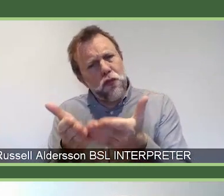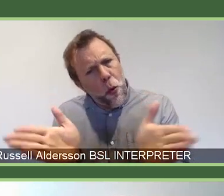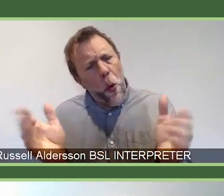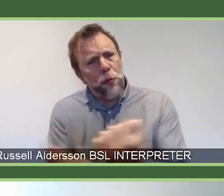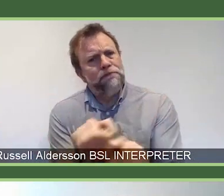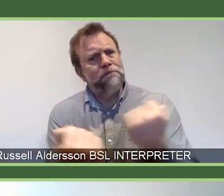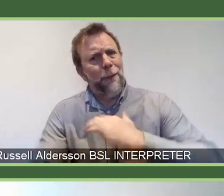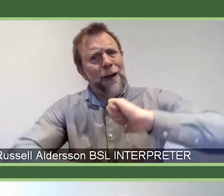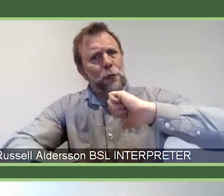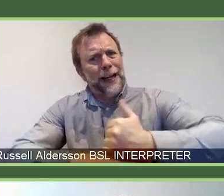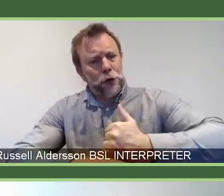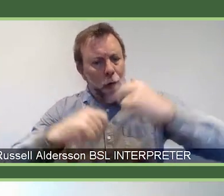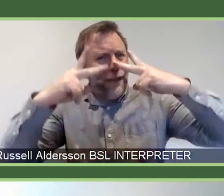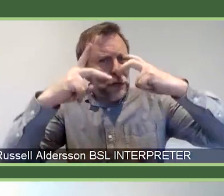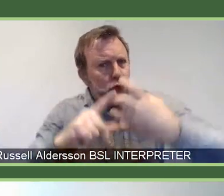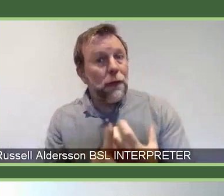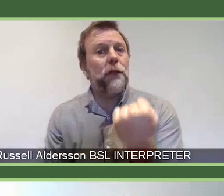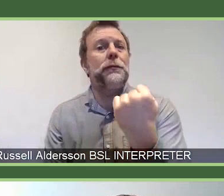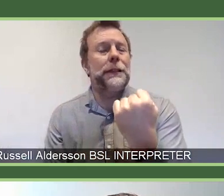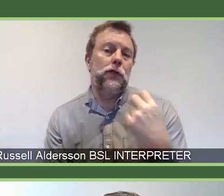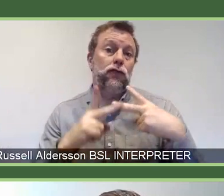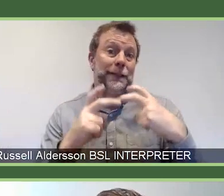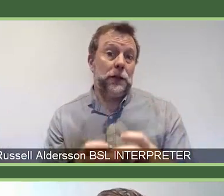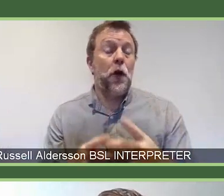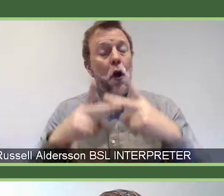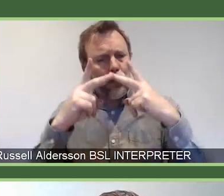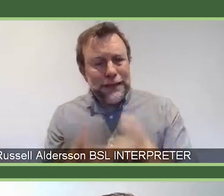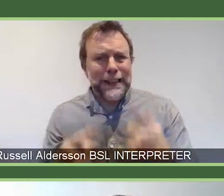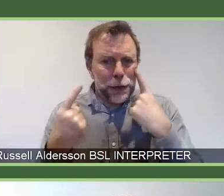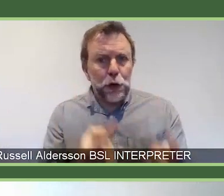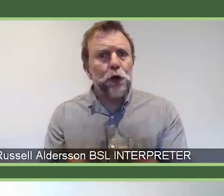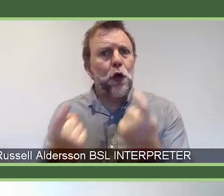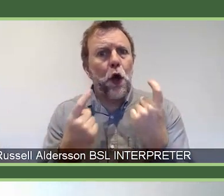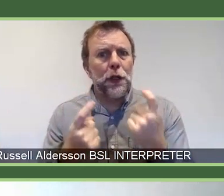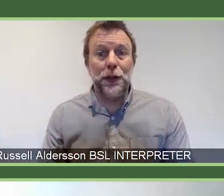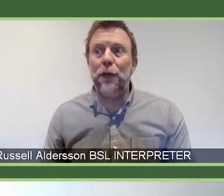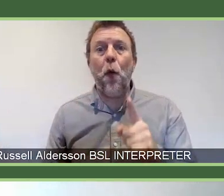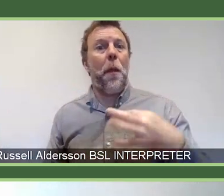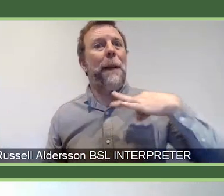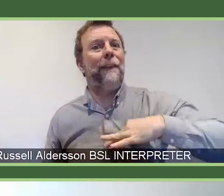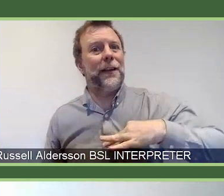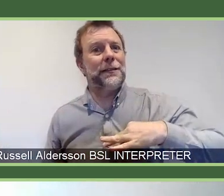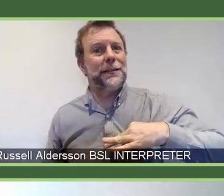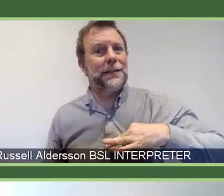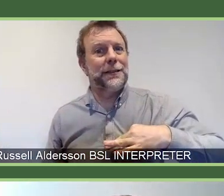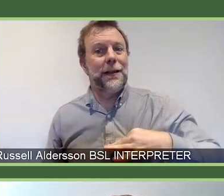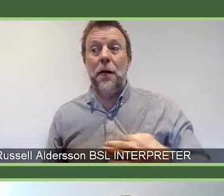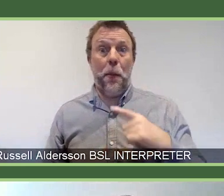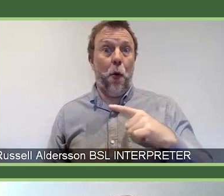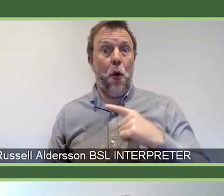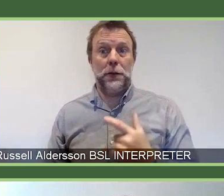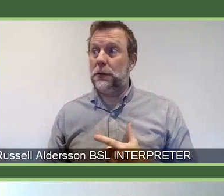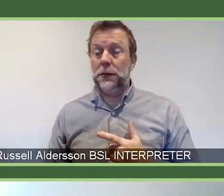discovery research. That's research in search of the unanticipated benefits which come from curiosity-driven